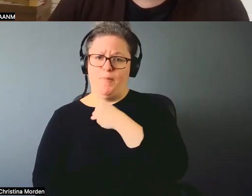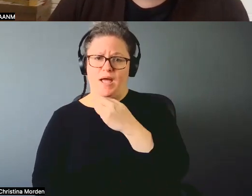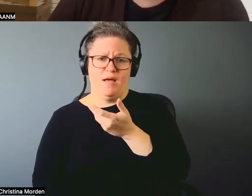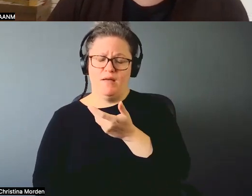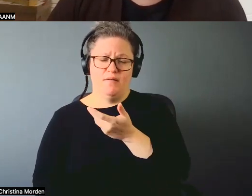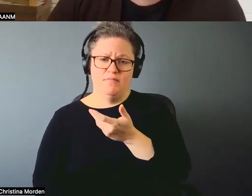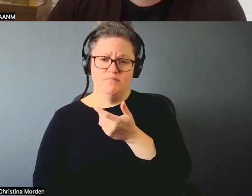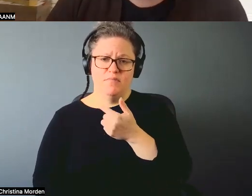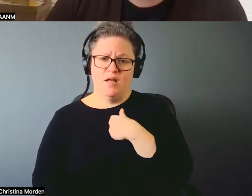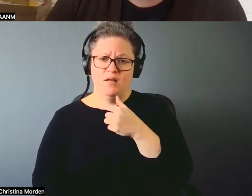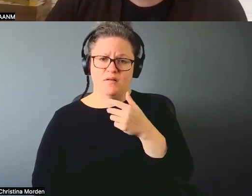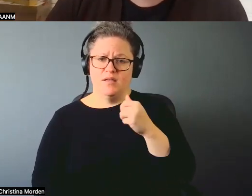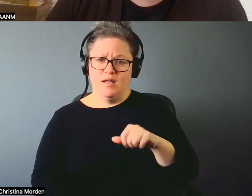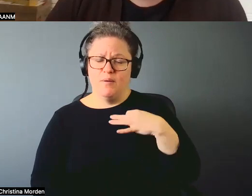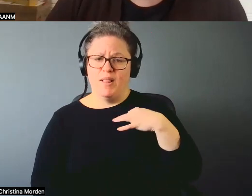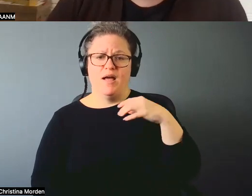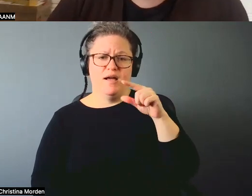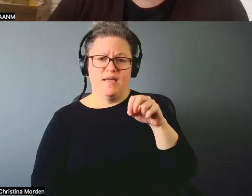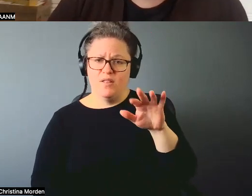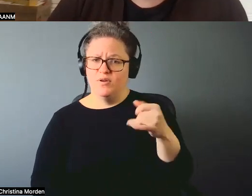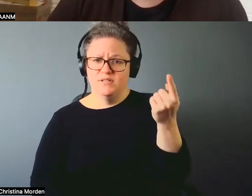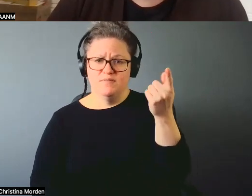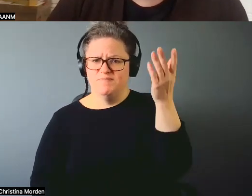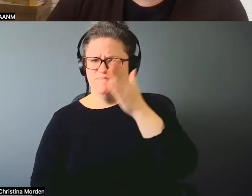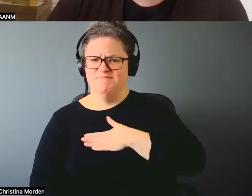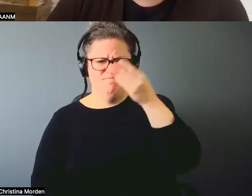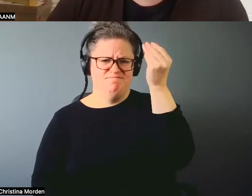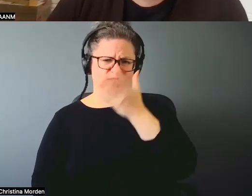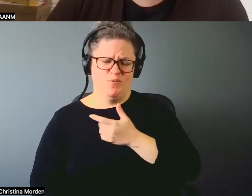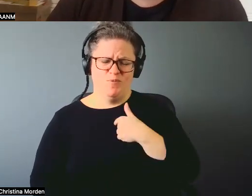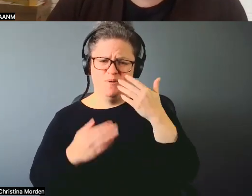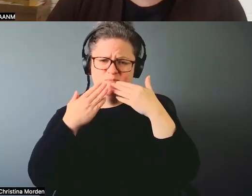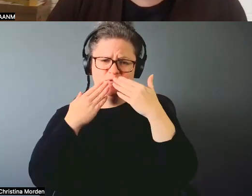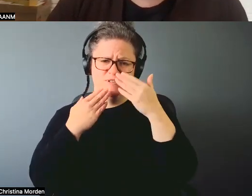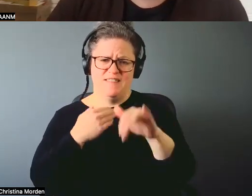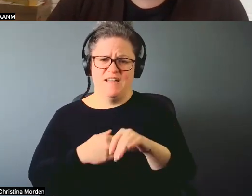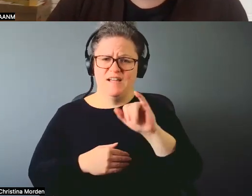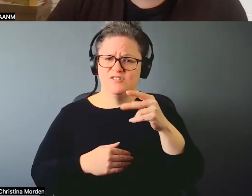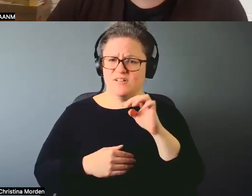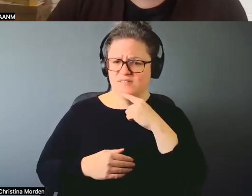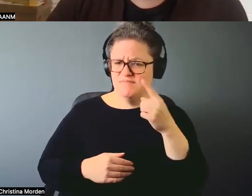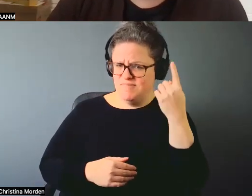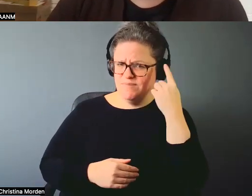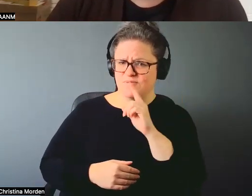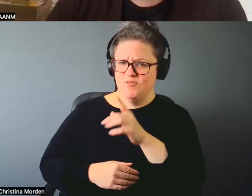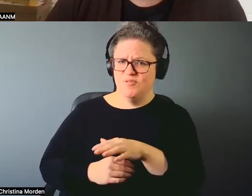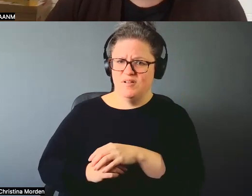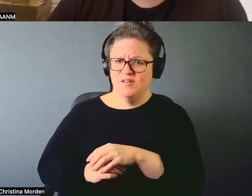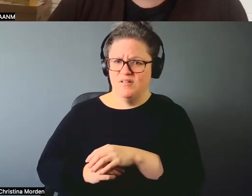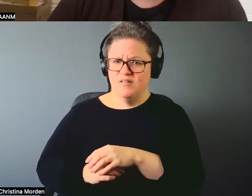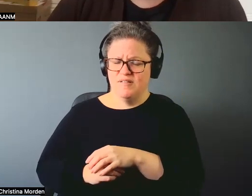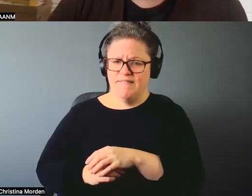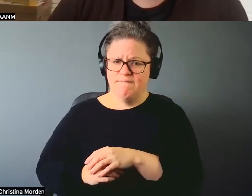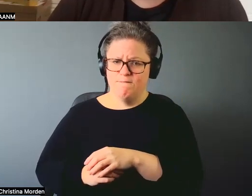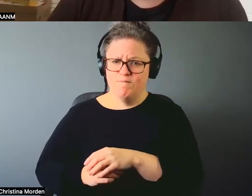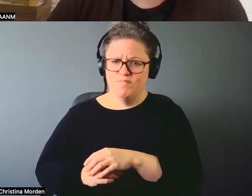please, please let me know. Really. I'd be so appreciative of that. Absolutely. Absolutely. For both this work and